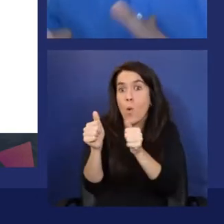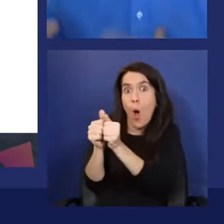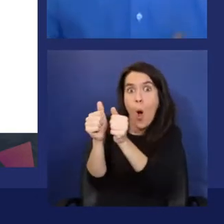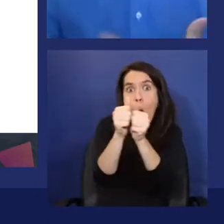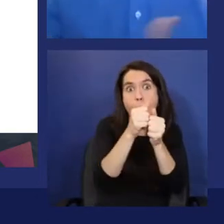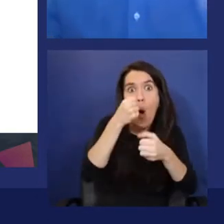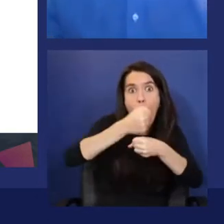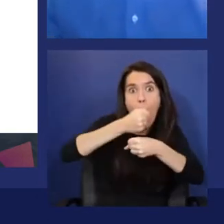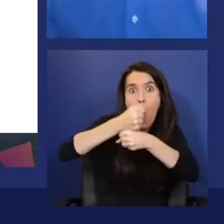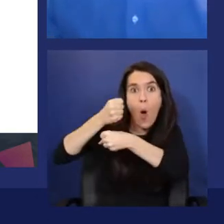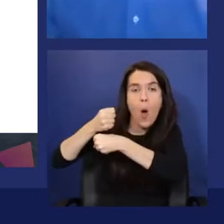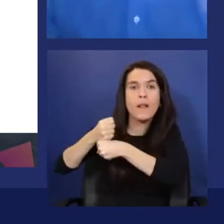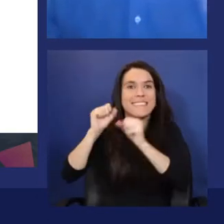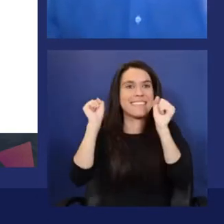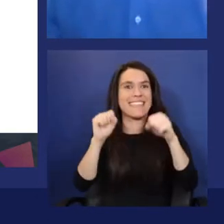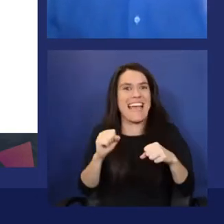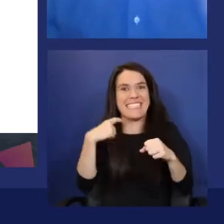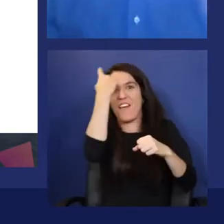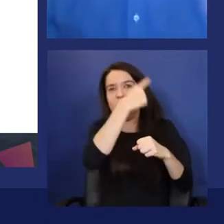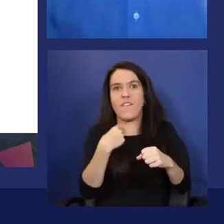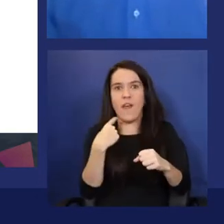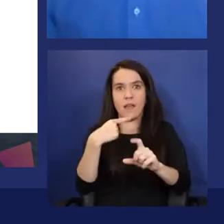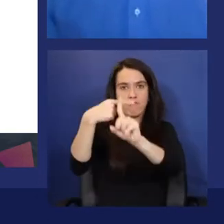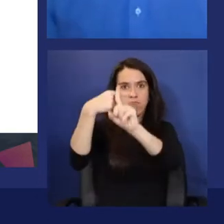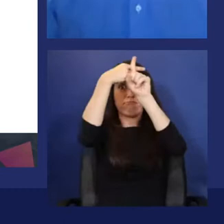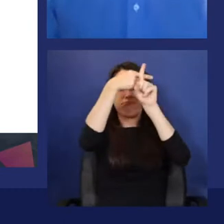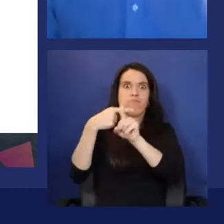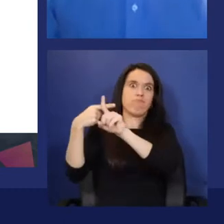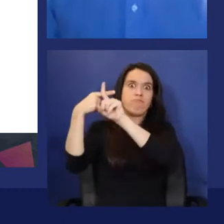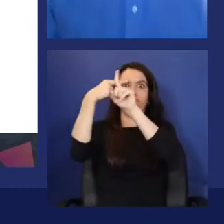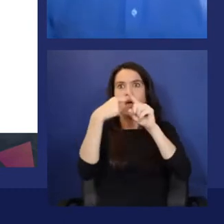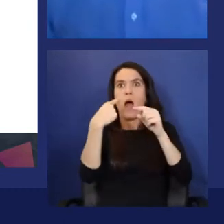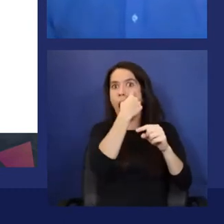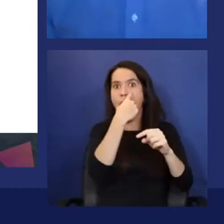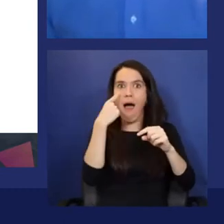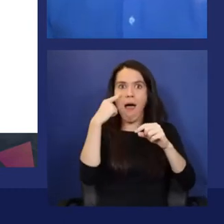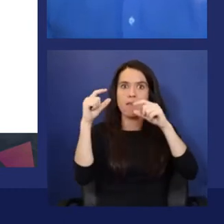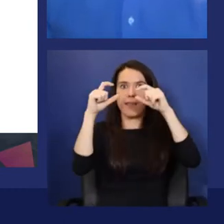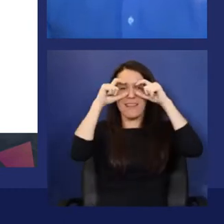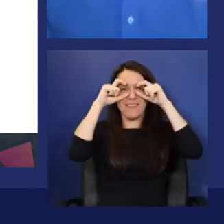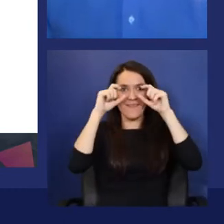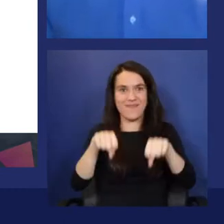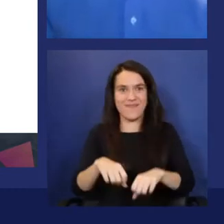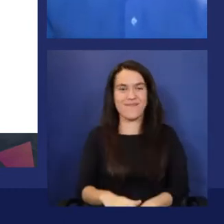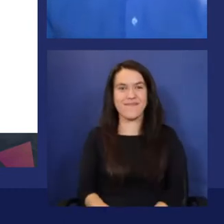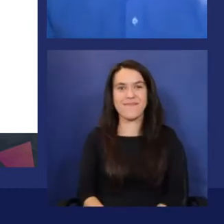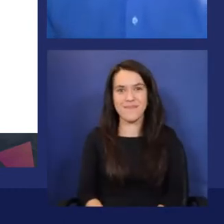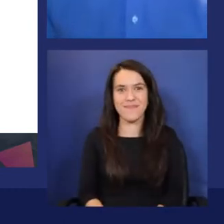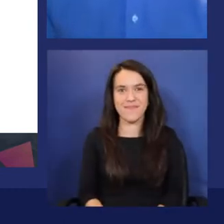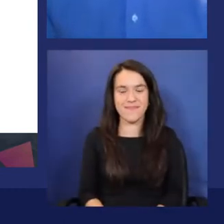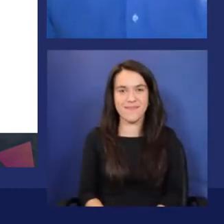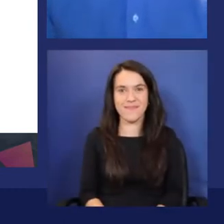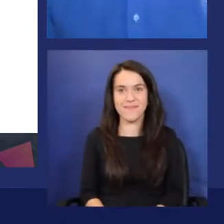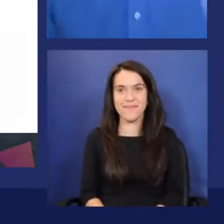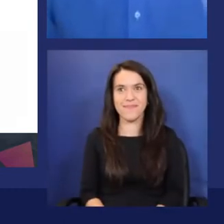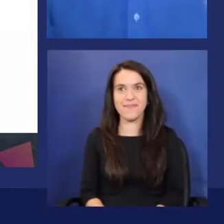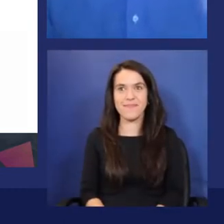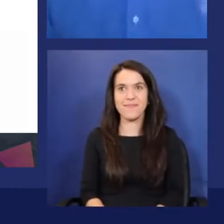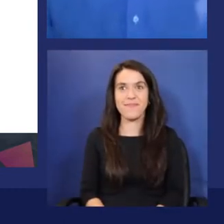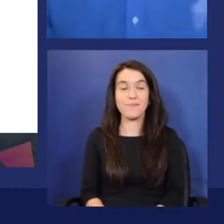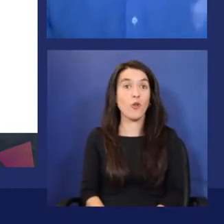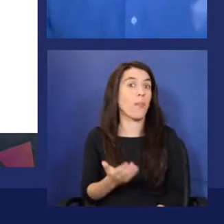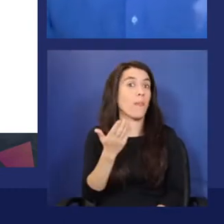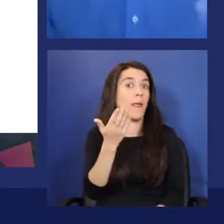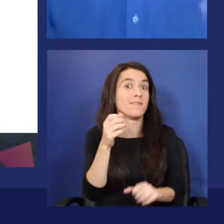detection and identification as well. Now, all this is possible because of some